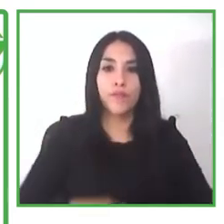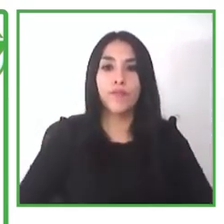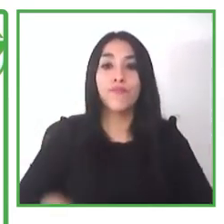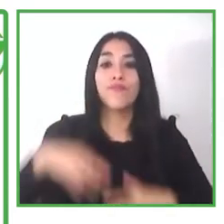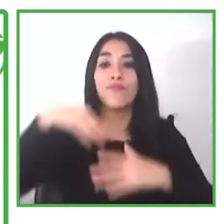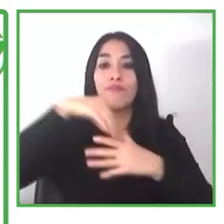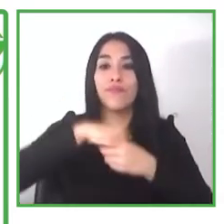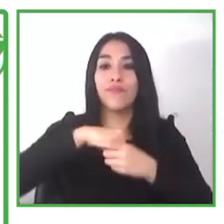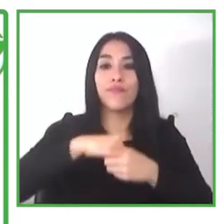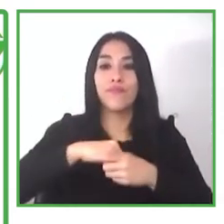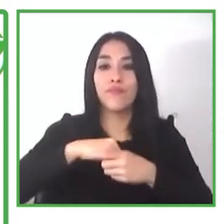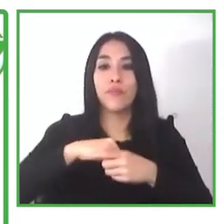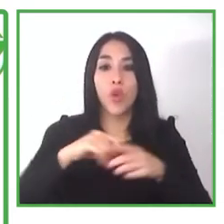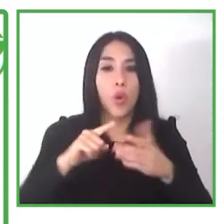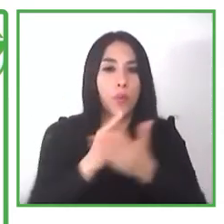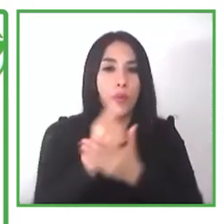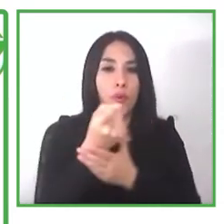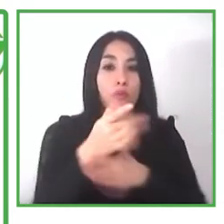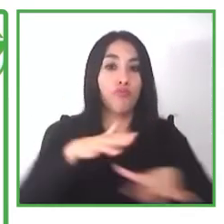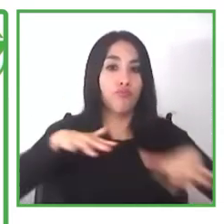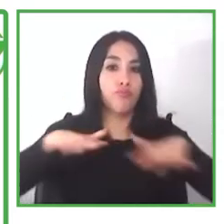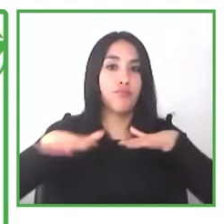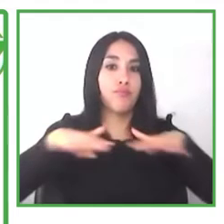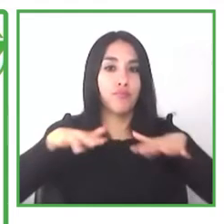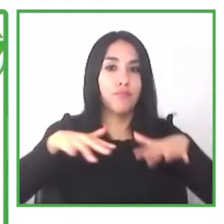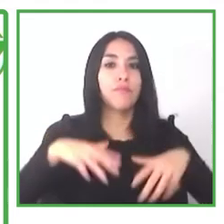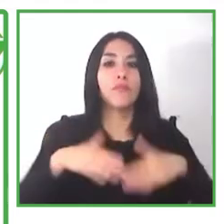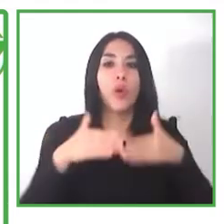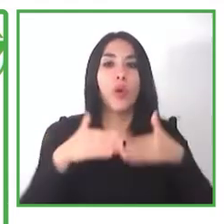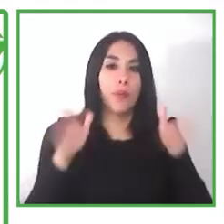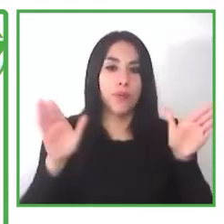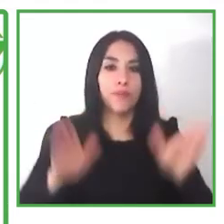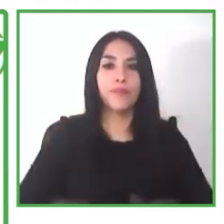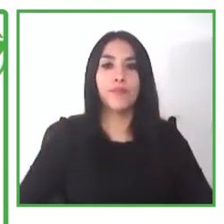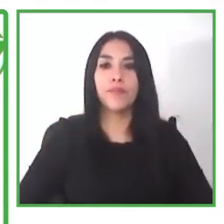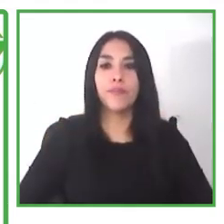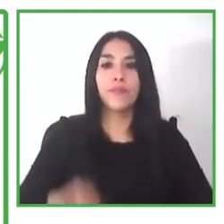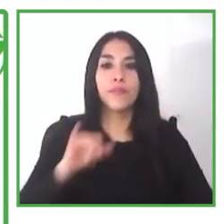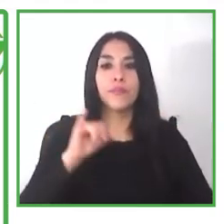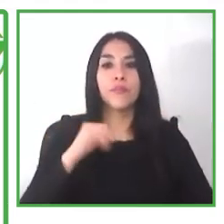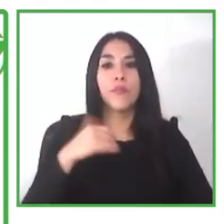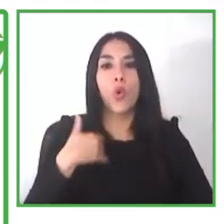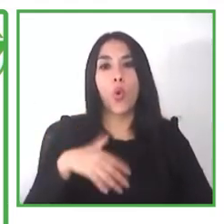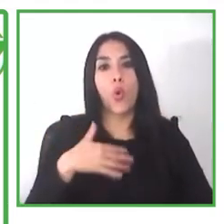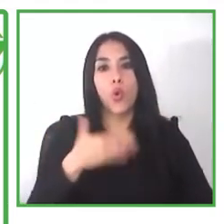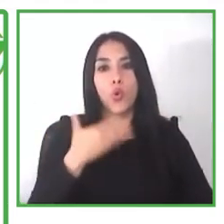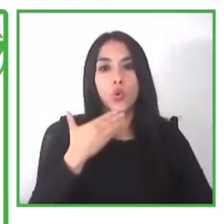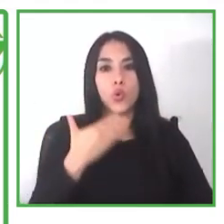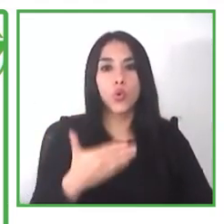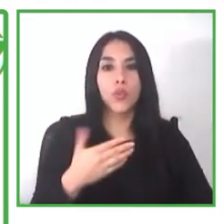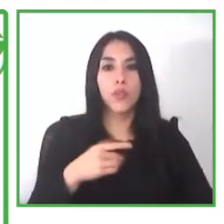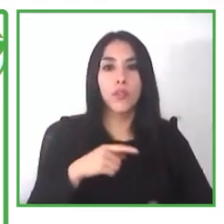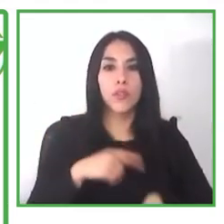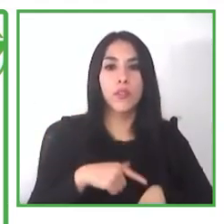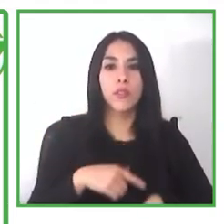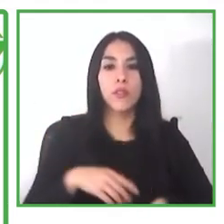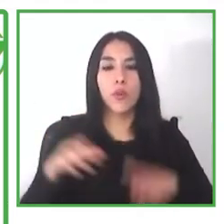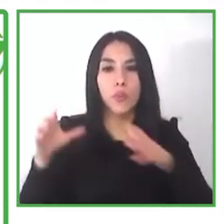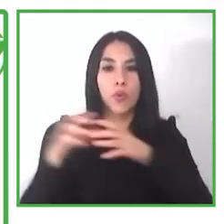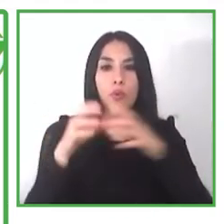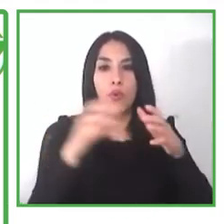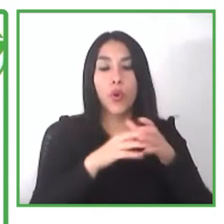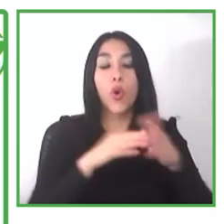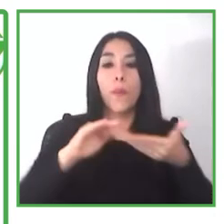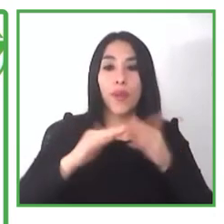obviously and the community demands for more coffee shops so we really expect to have more places and to